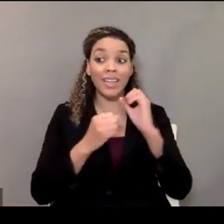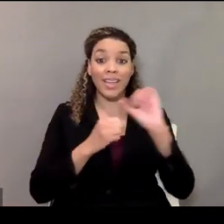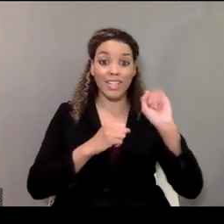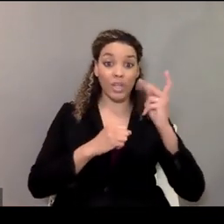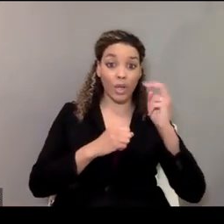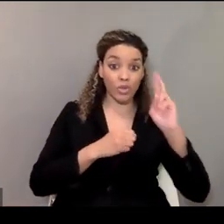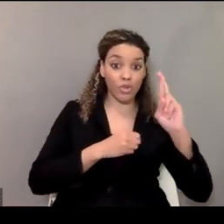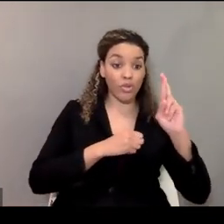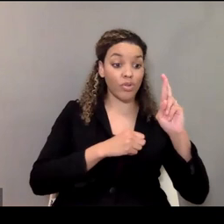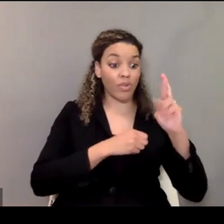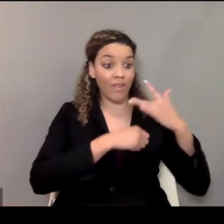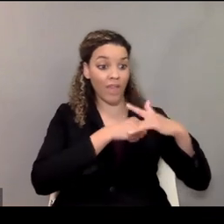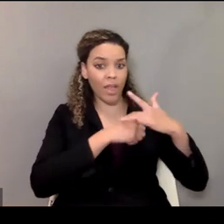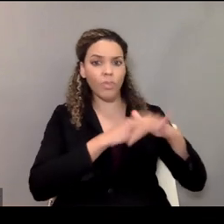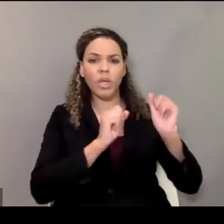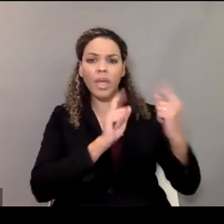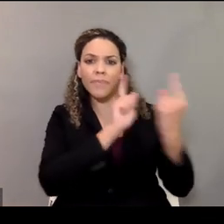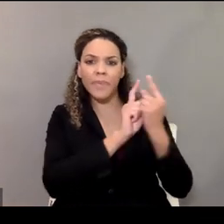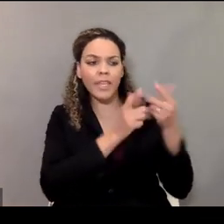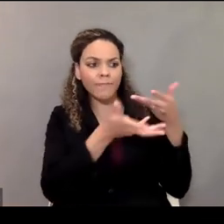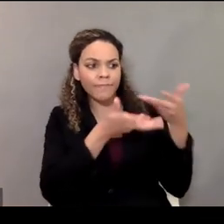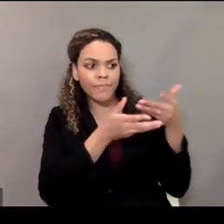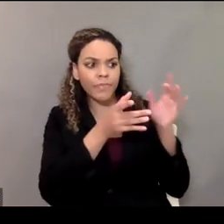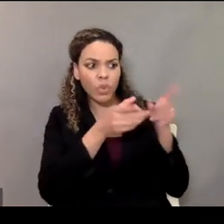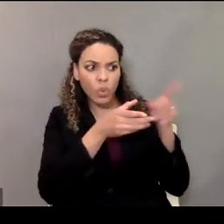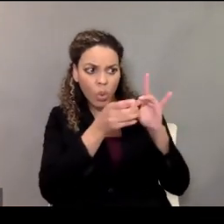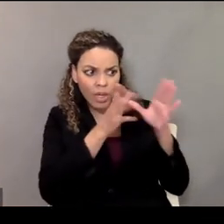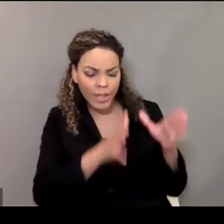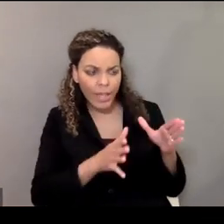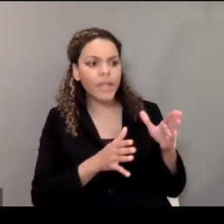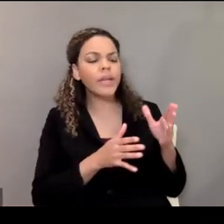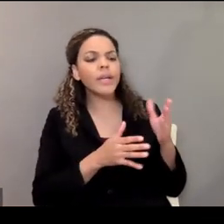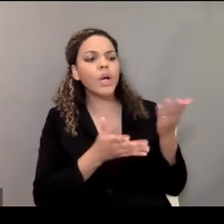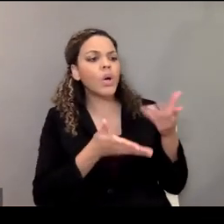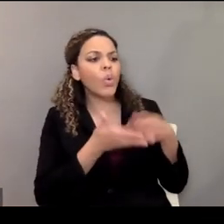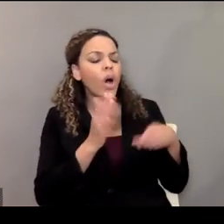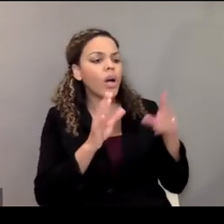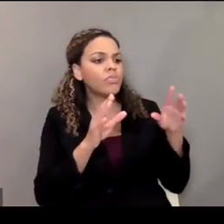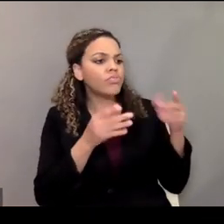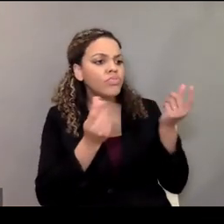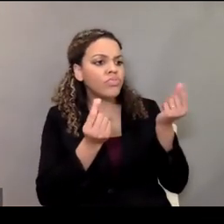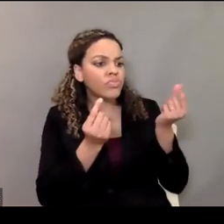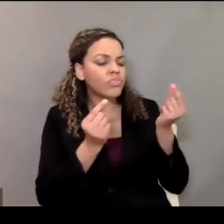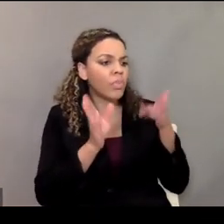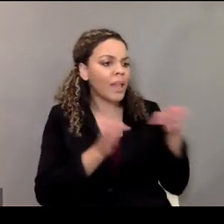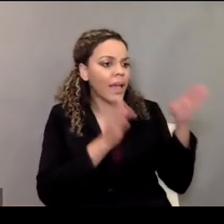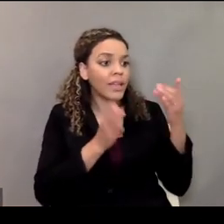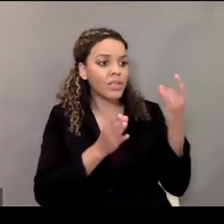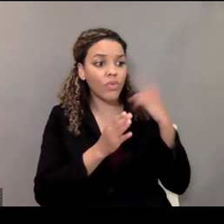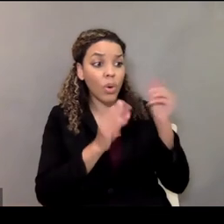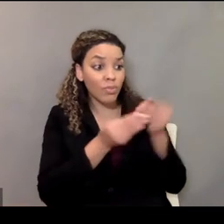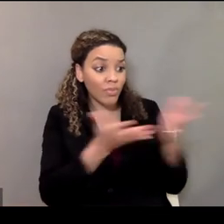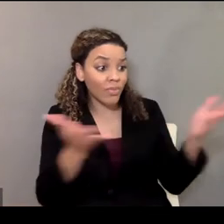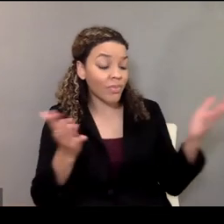talk to that person that coordinates that shelter and see what kinds of provisions they've made to serve people who are